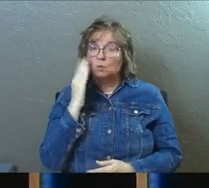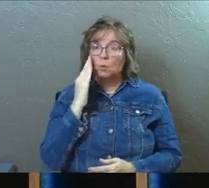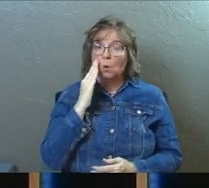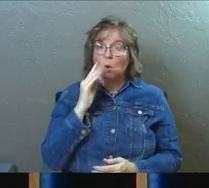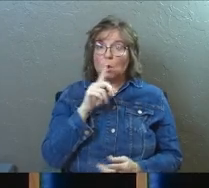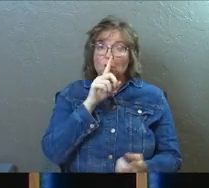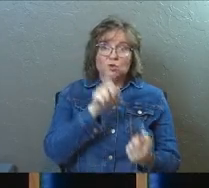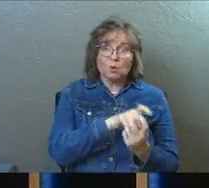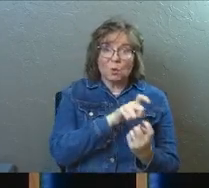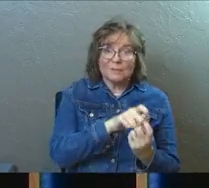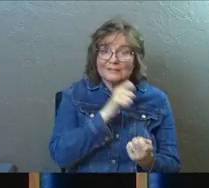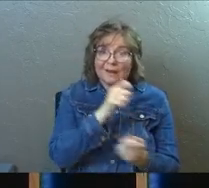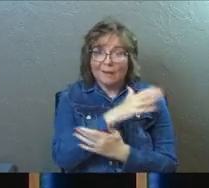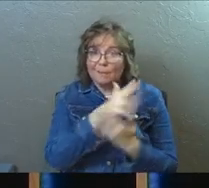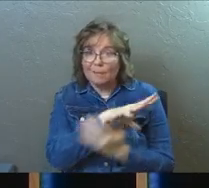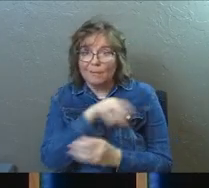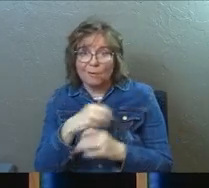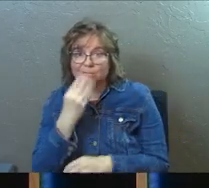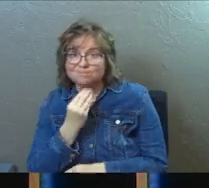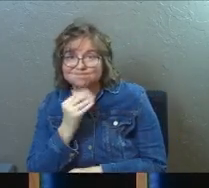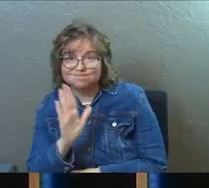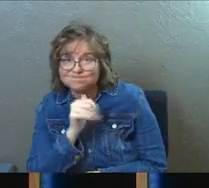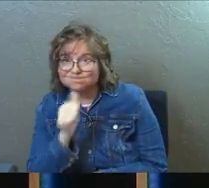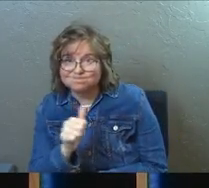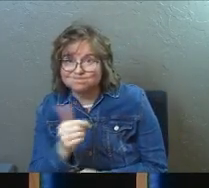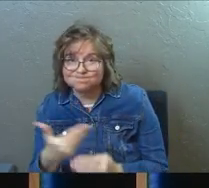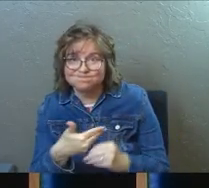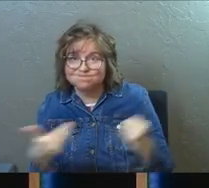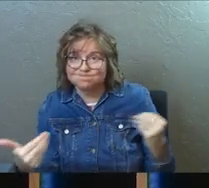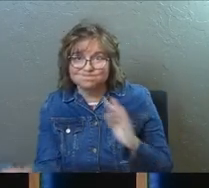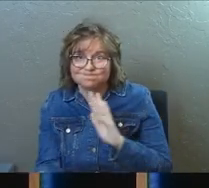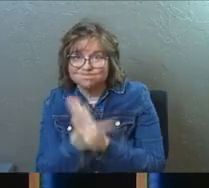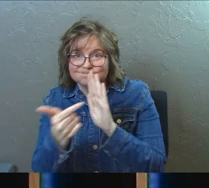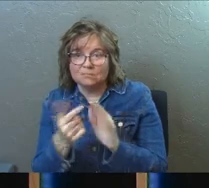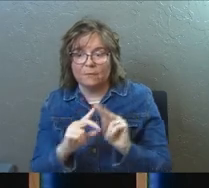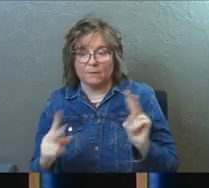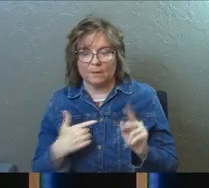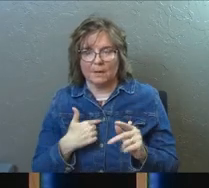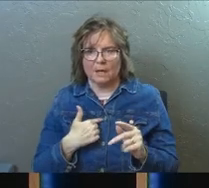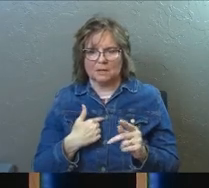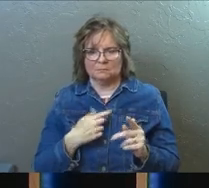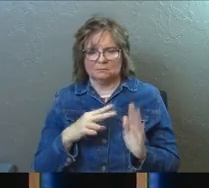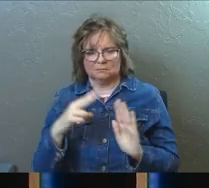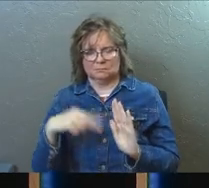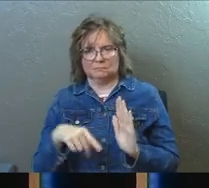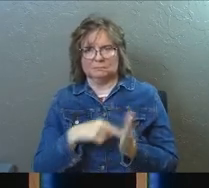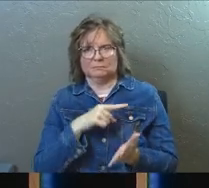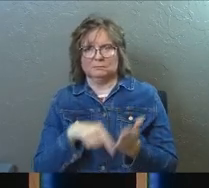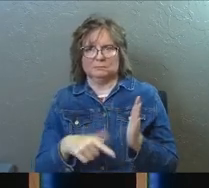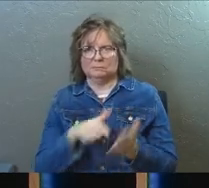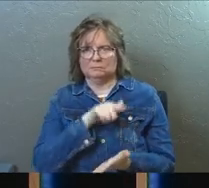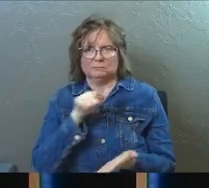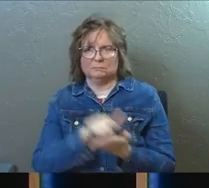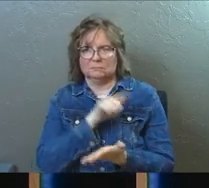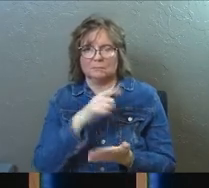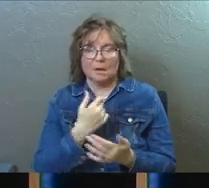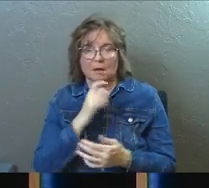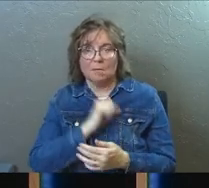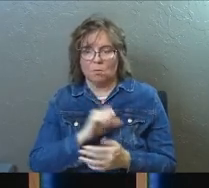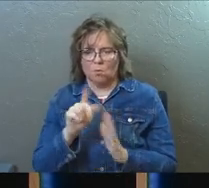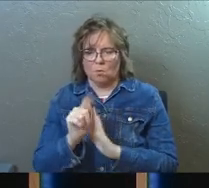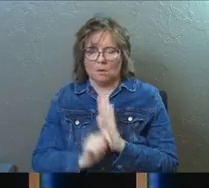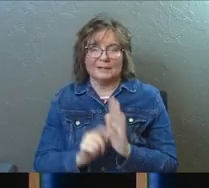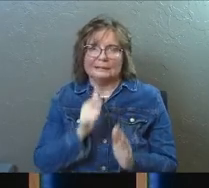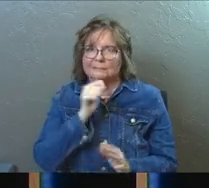sorcery is not part of Judaism. In fact, it's very much condemned by God in the Old Testament as